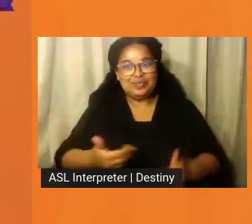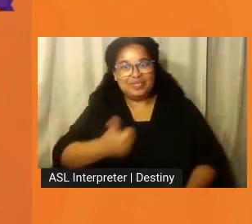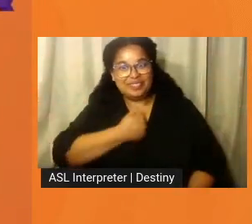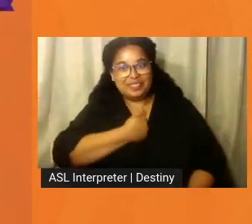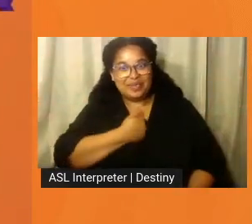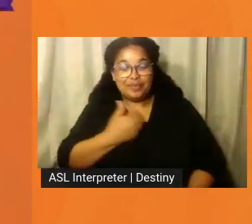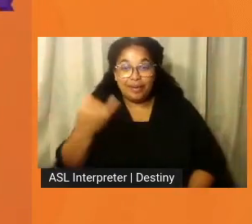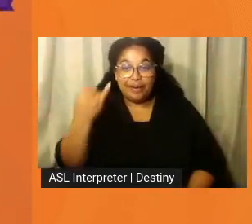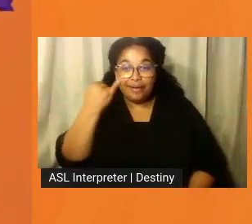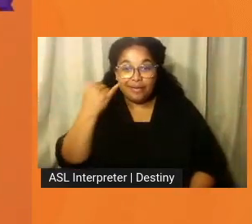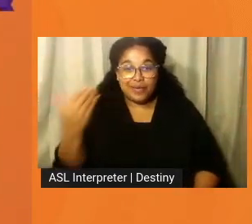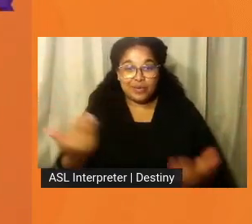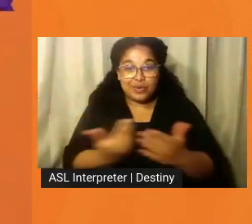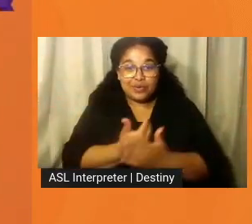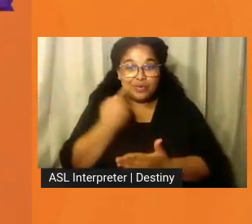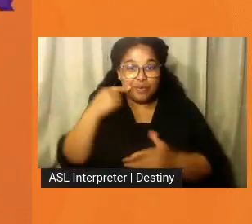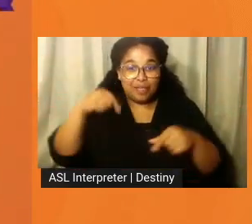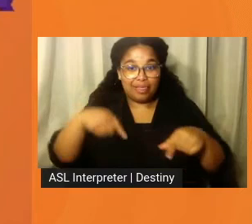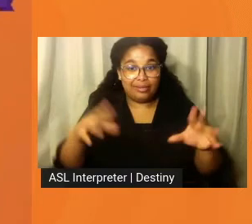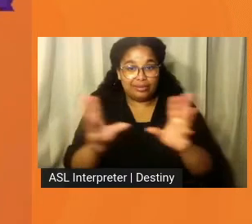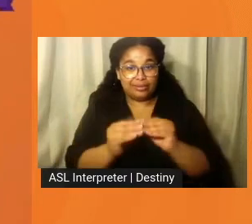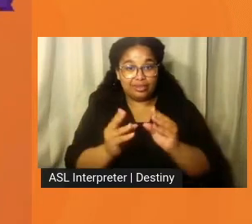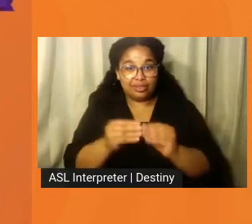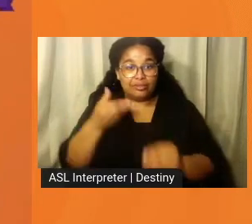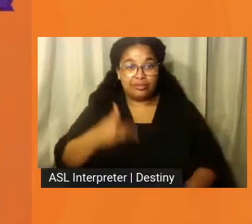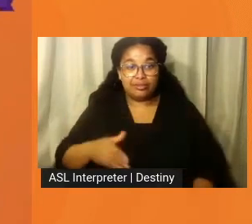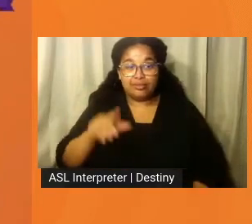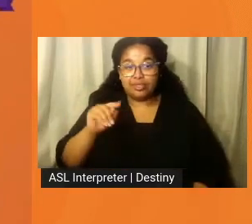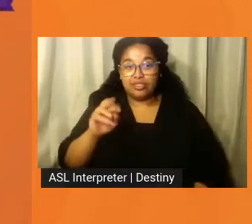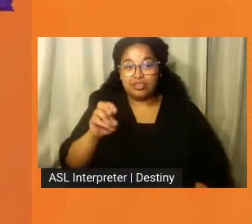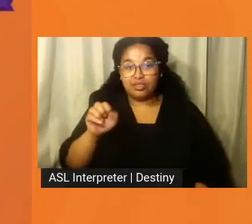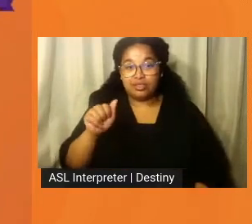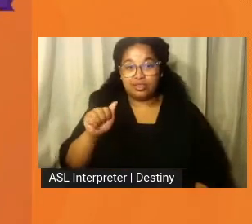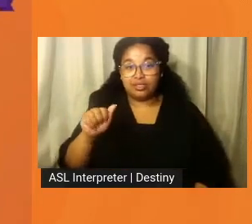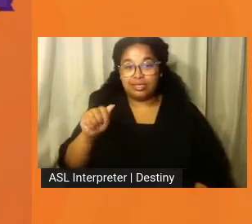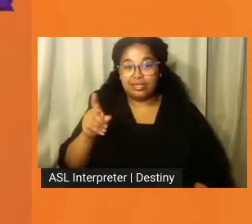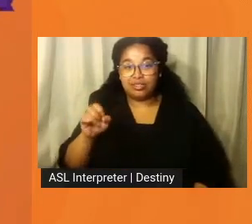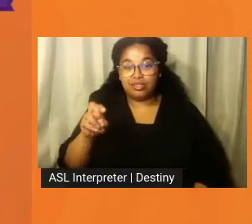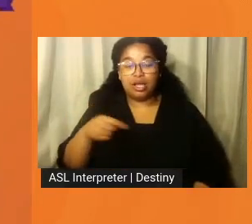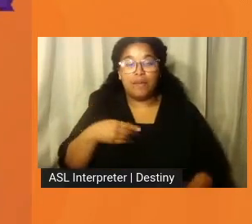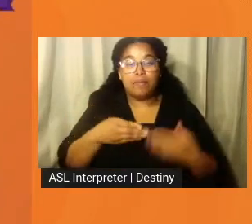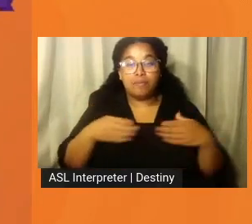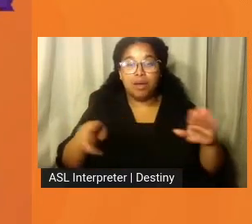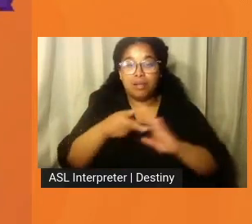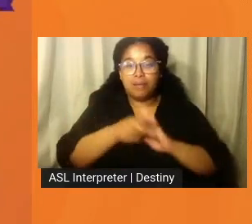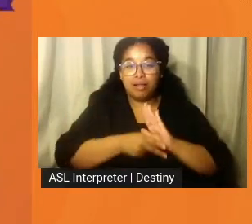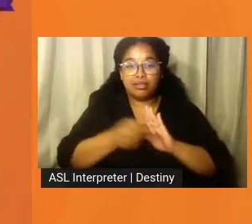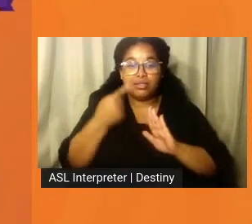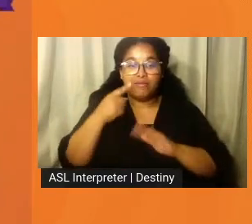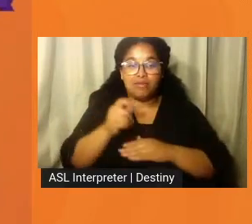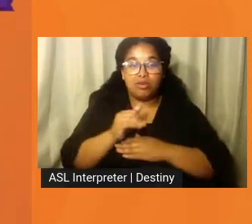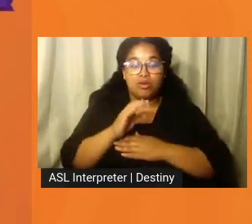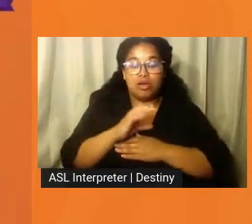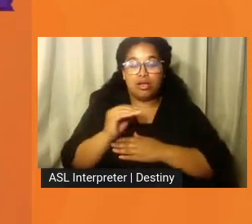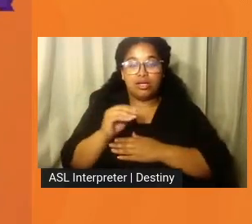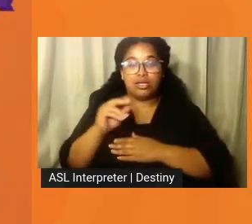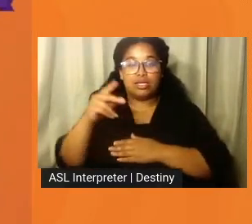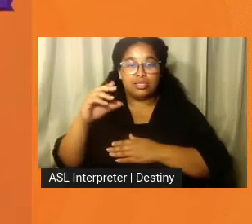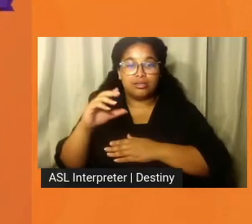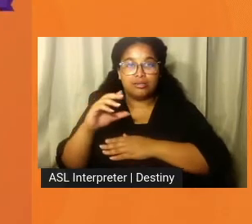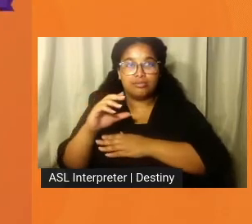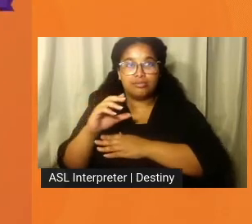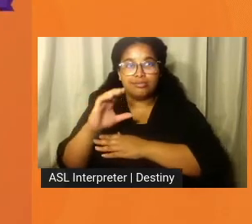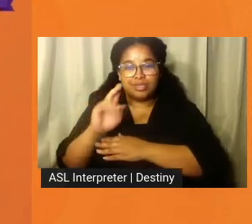that are new to this session, I'm Teresa Anderson. I'm the Public Policy Director for the ARC and United Cerebral Palsy California Collaboration.